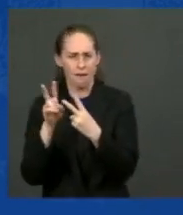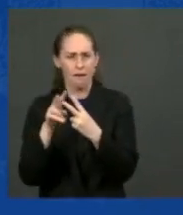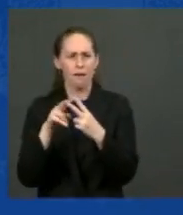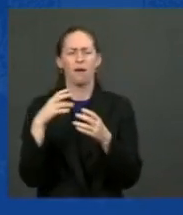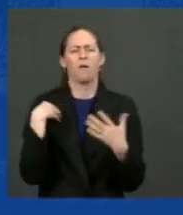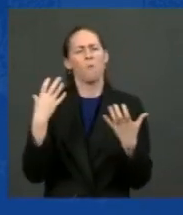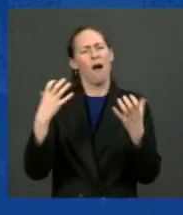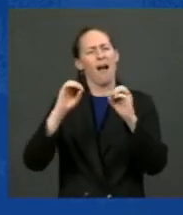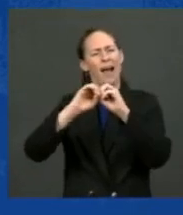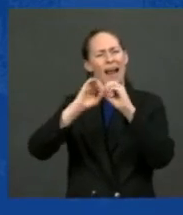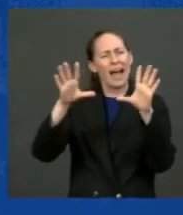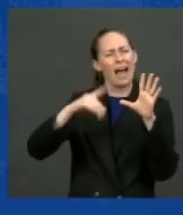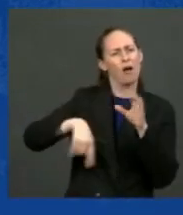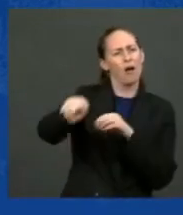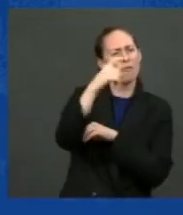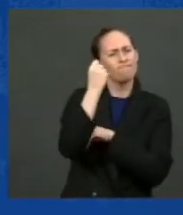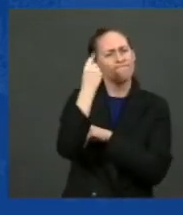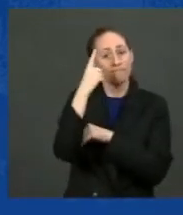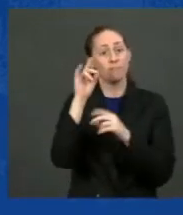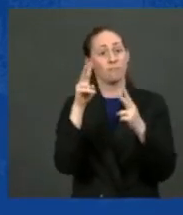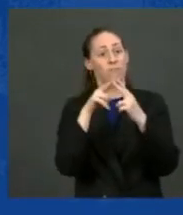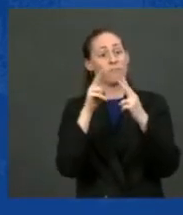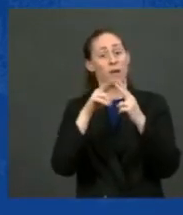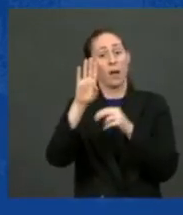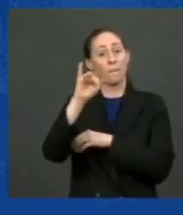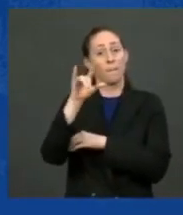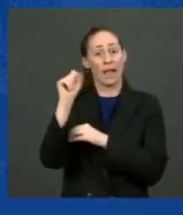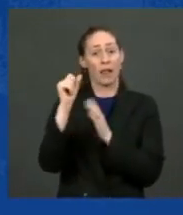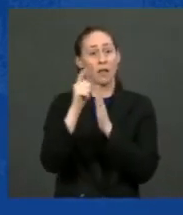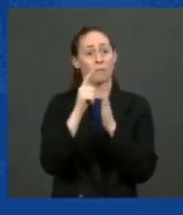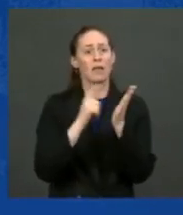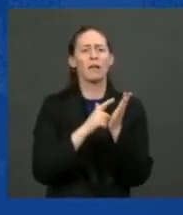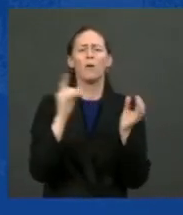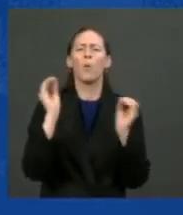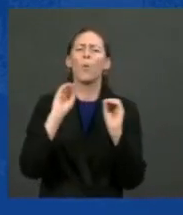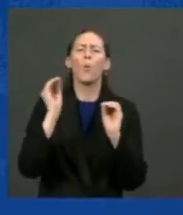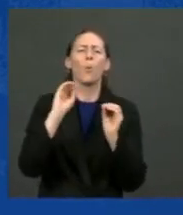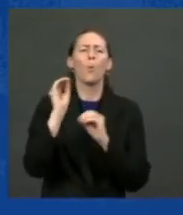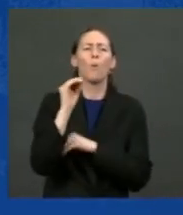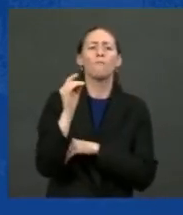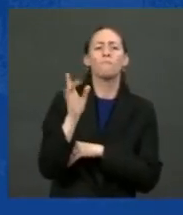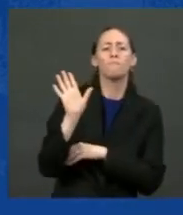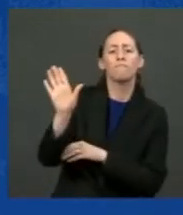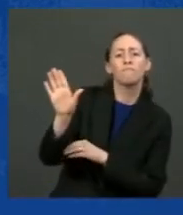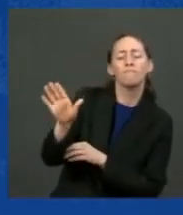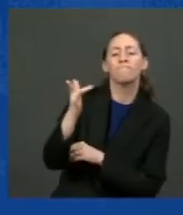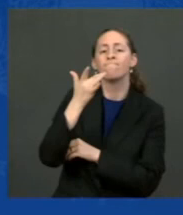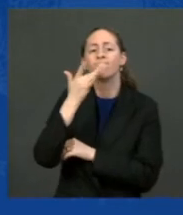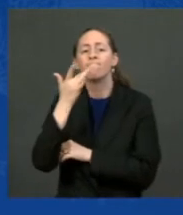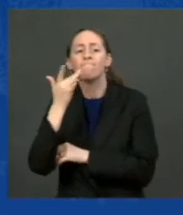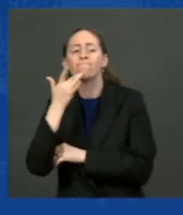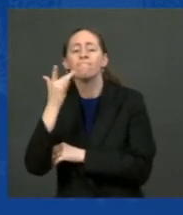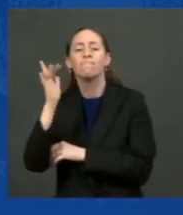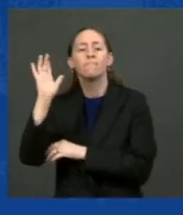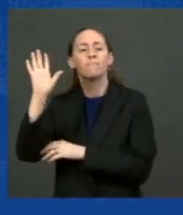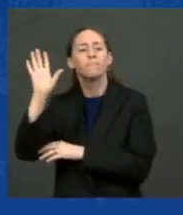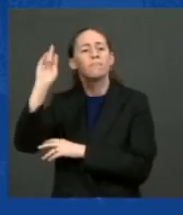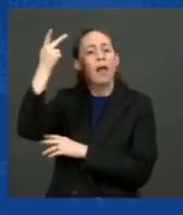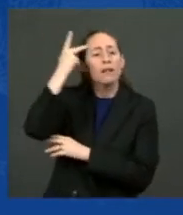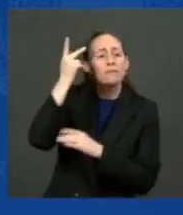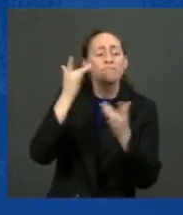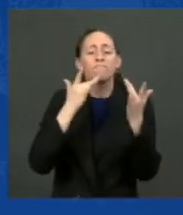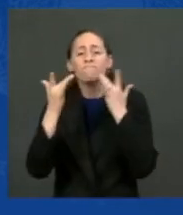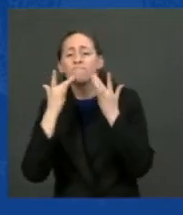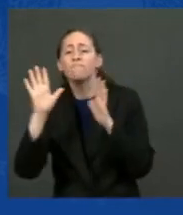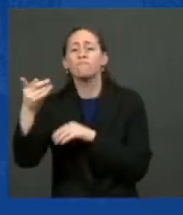These bills are not about left versus right or moderate versus progressive or anything that pits Americans against